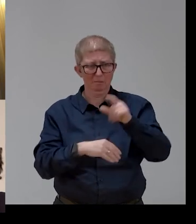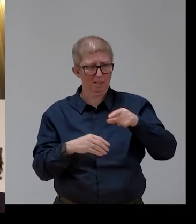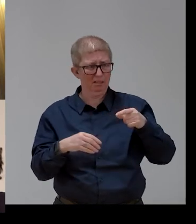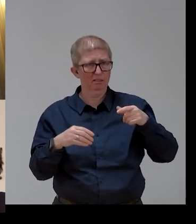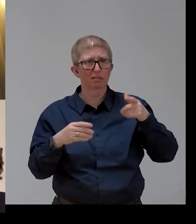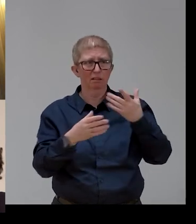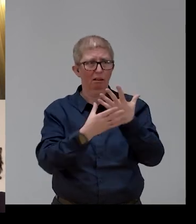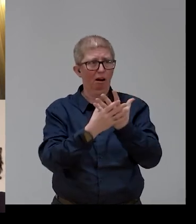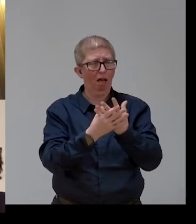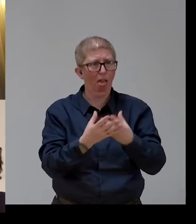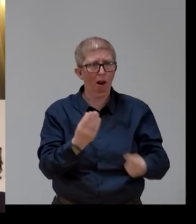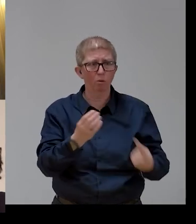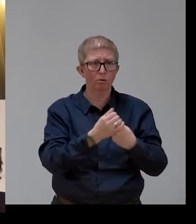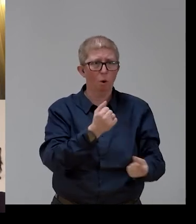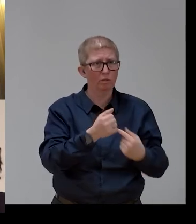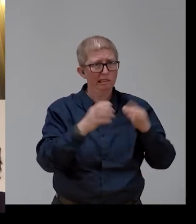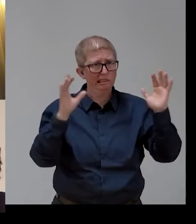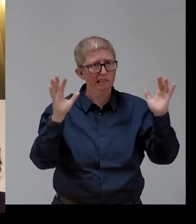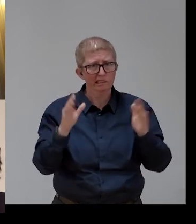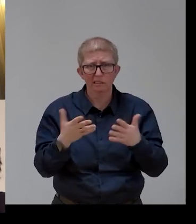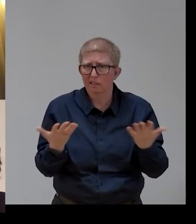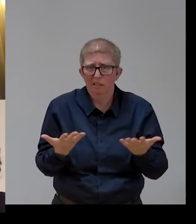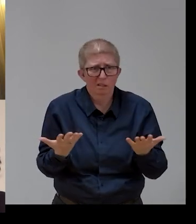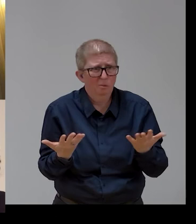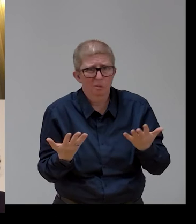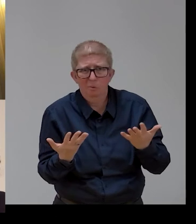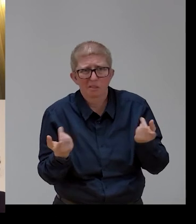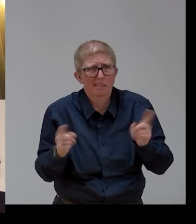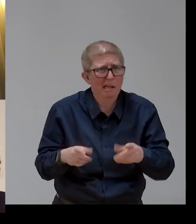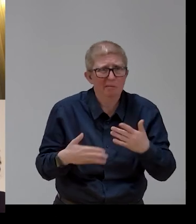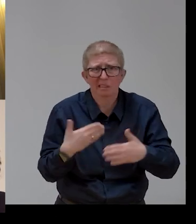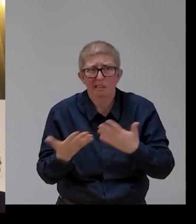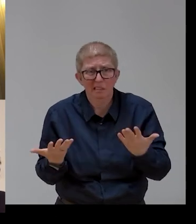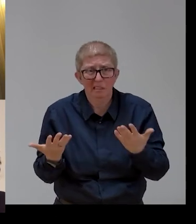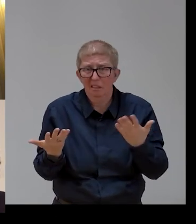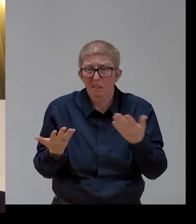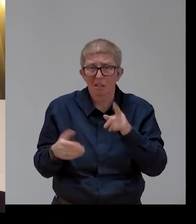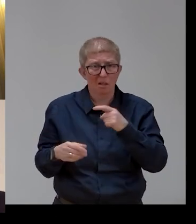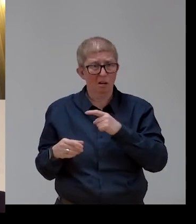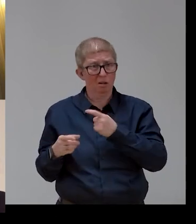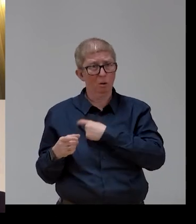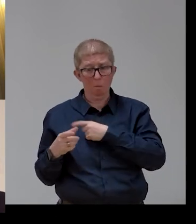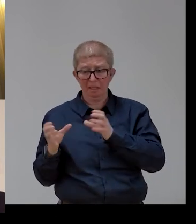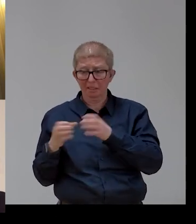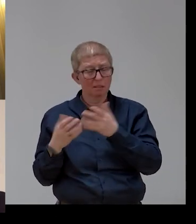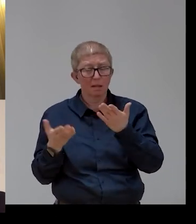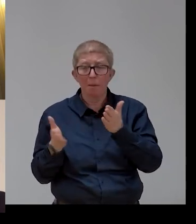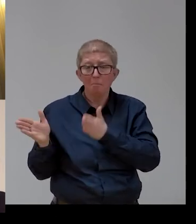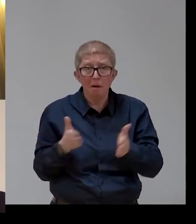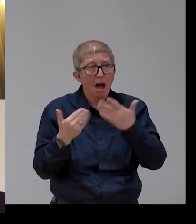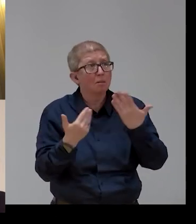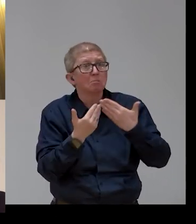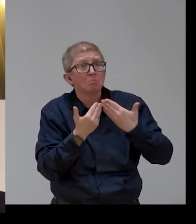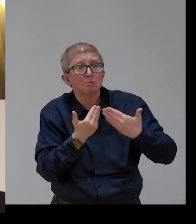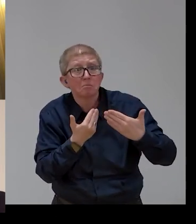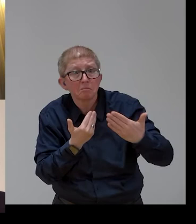DG, what should your Department of the Commission do? What is in the pipeline? Do you have good news for us?